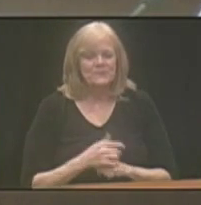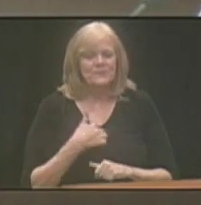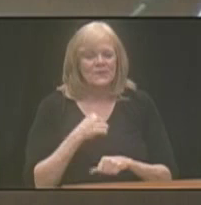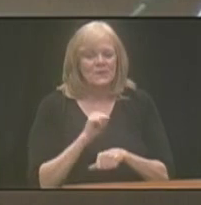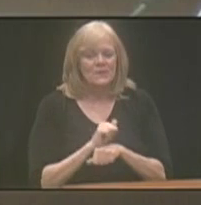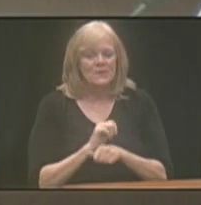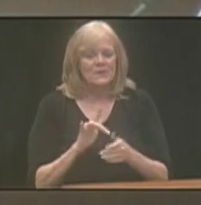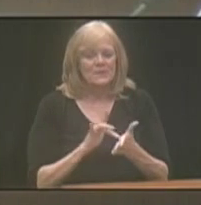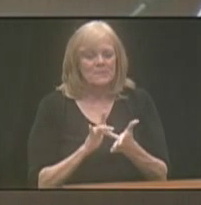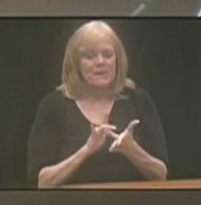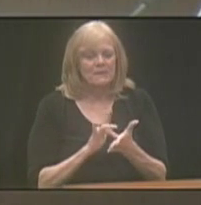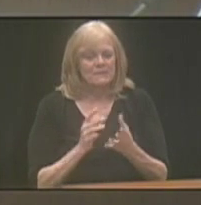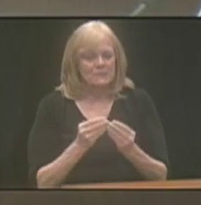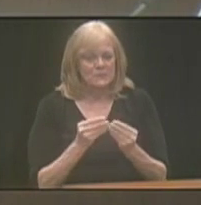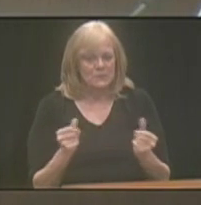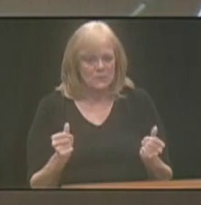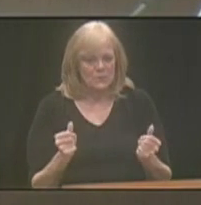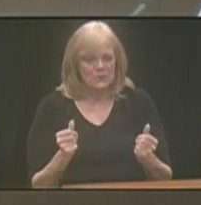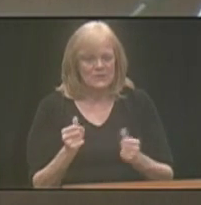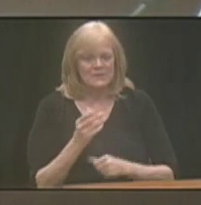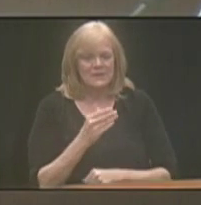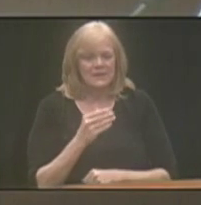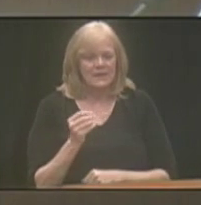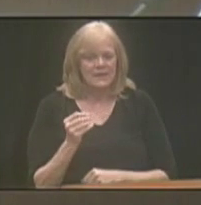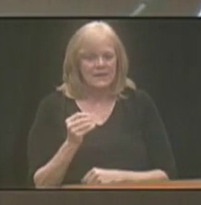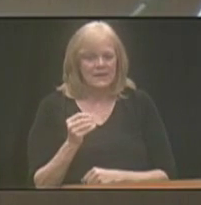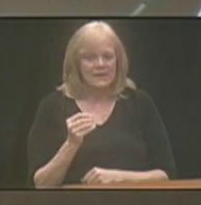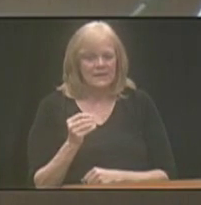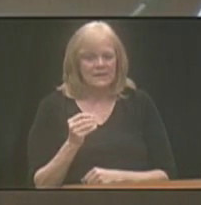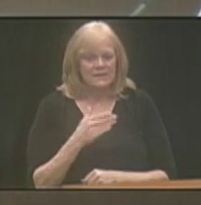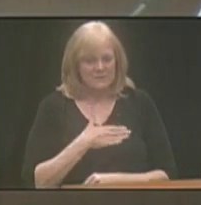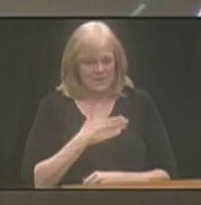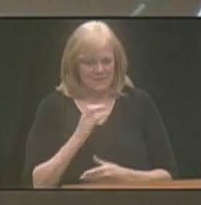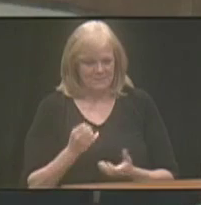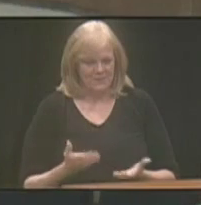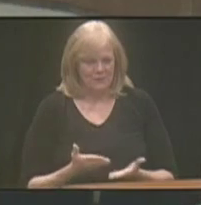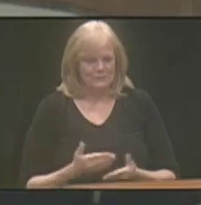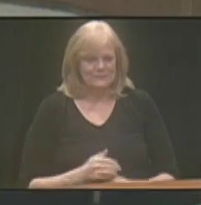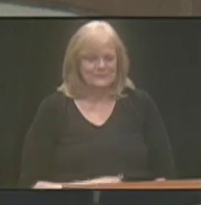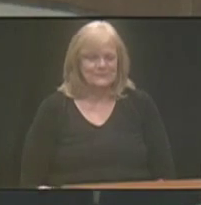I work at Medical Solutions, and glad to be here.